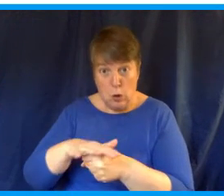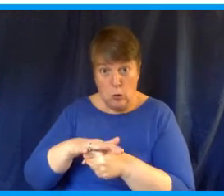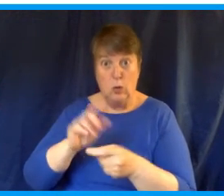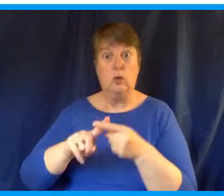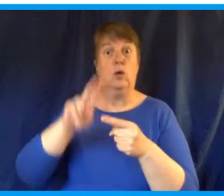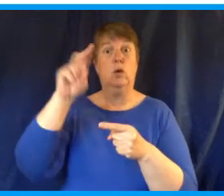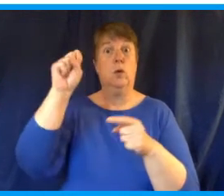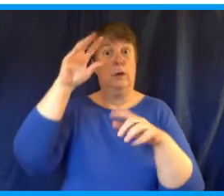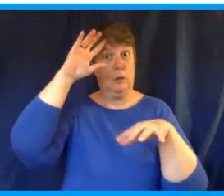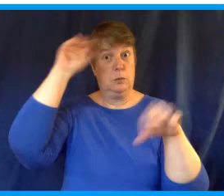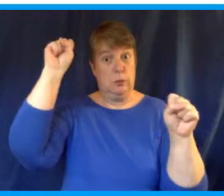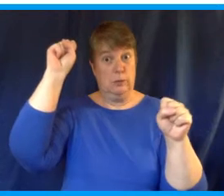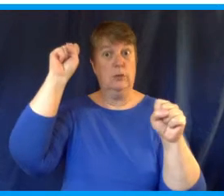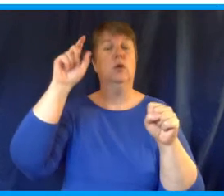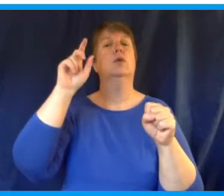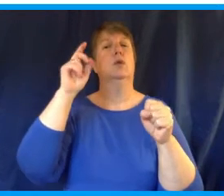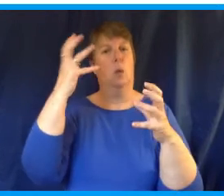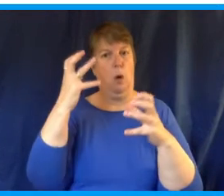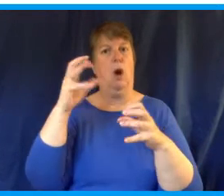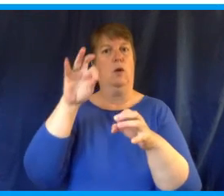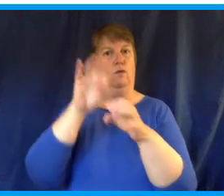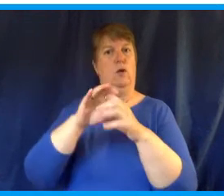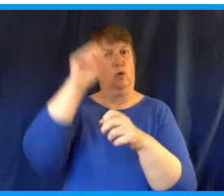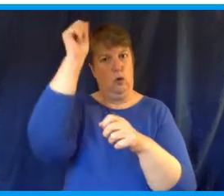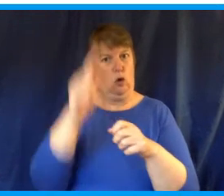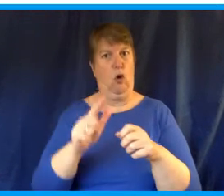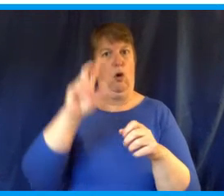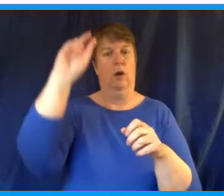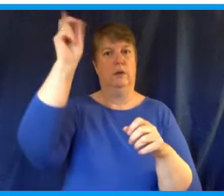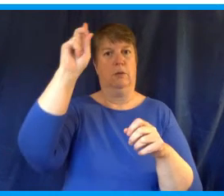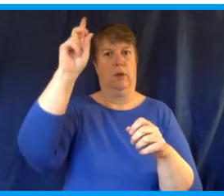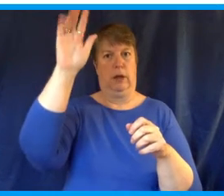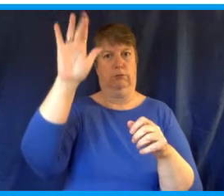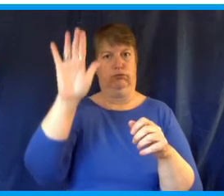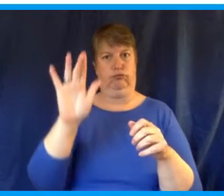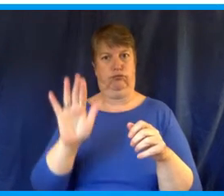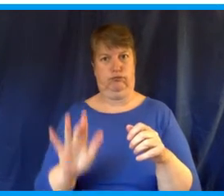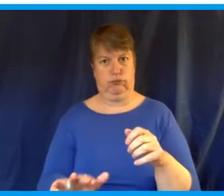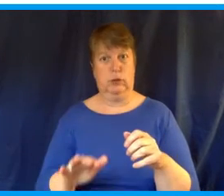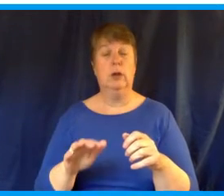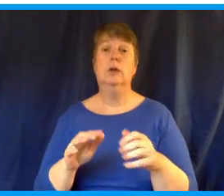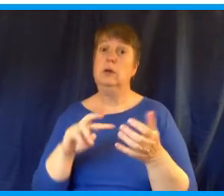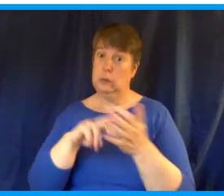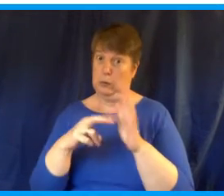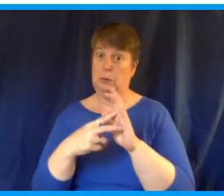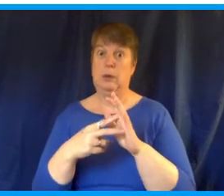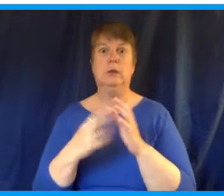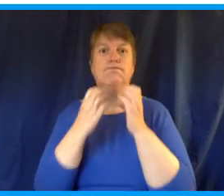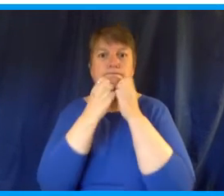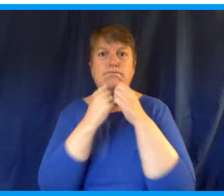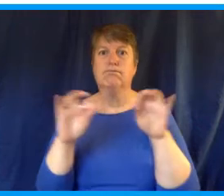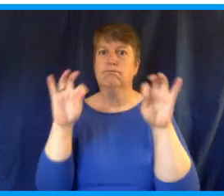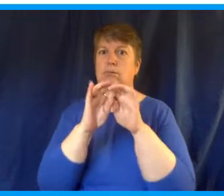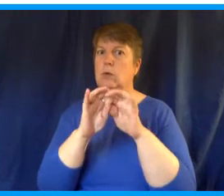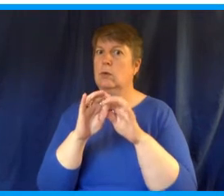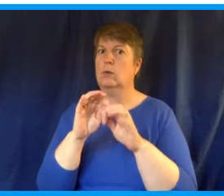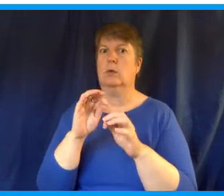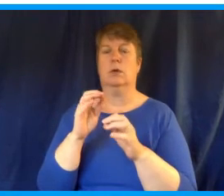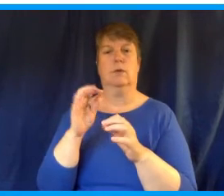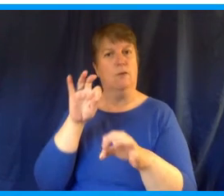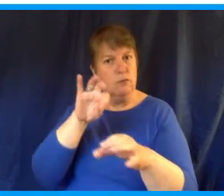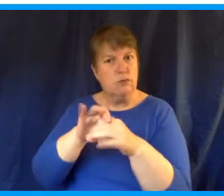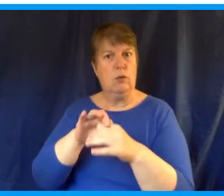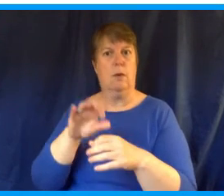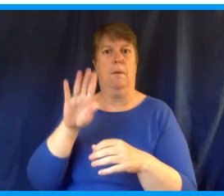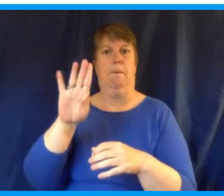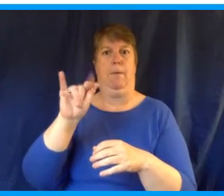And as important as anything else is making sure we elect our friend Joe Biden to the